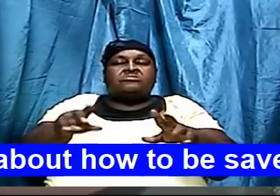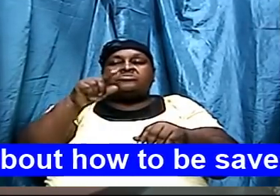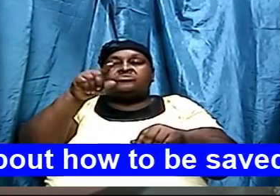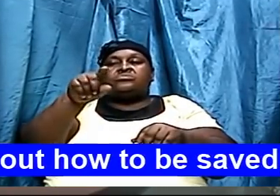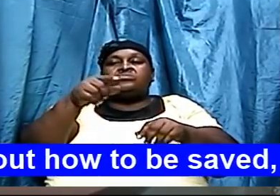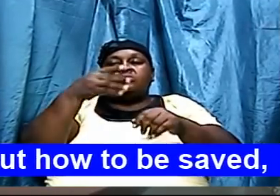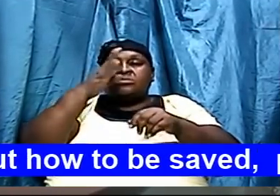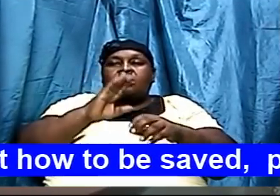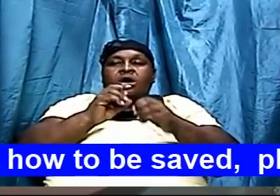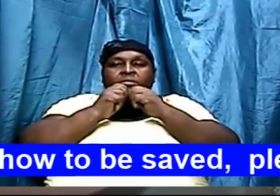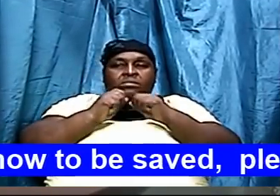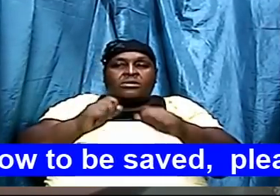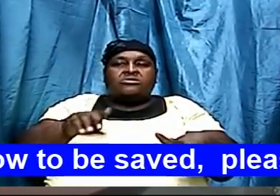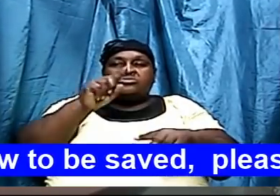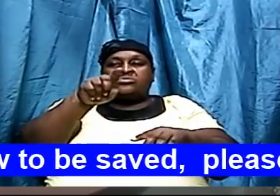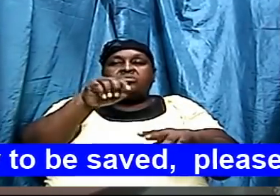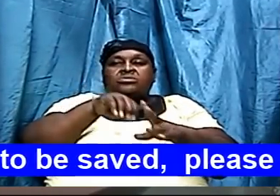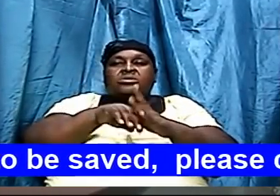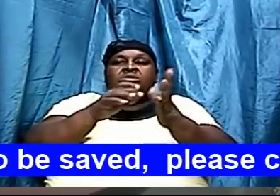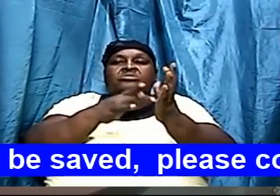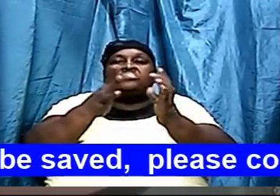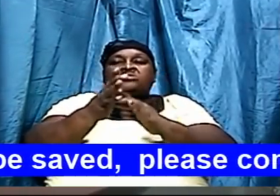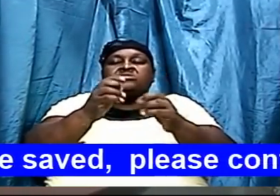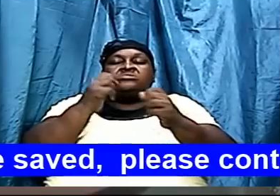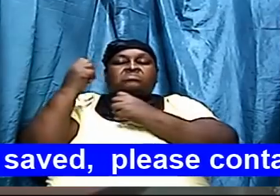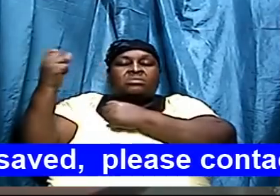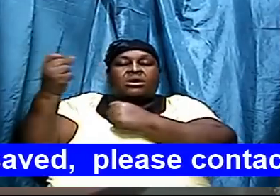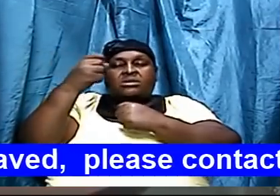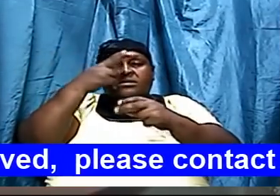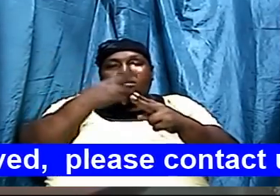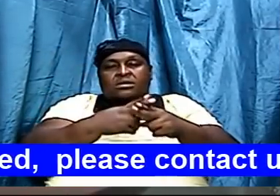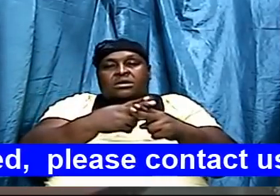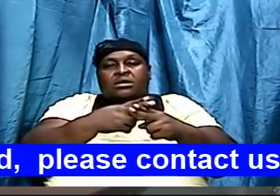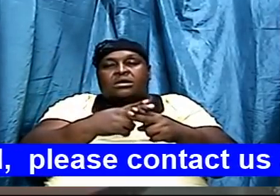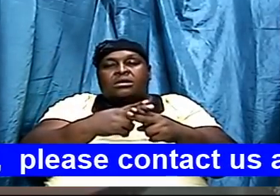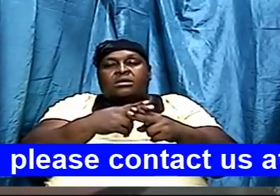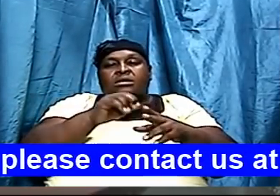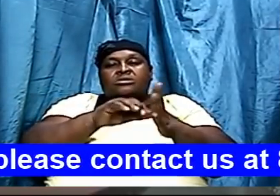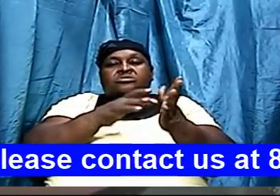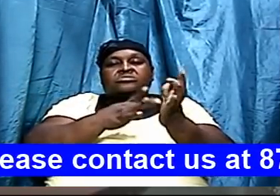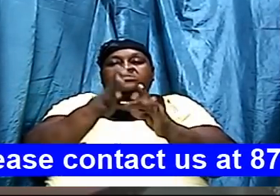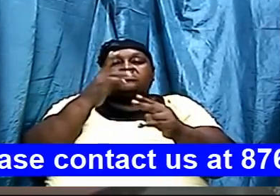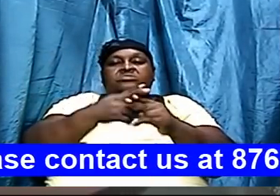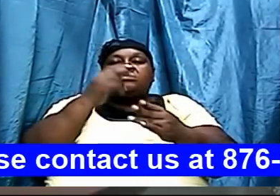in Jesus mighty name in Jesus name